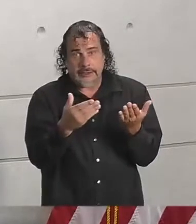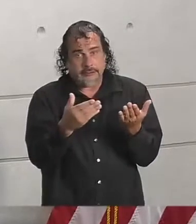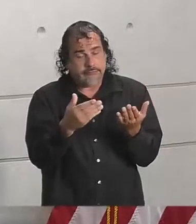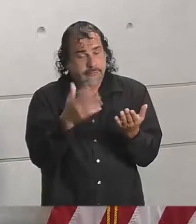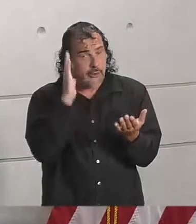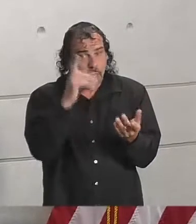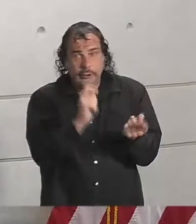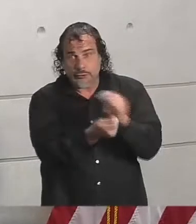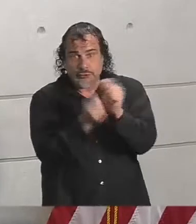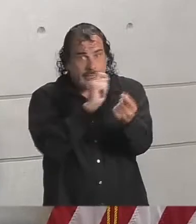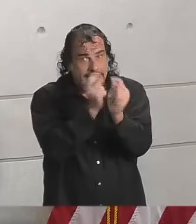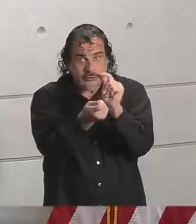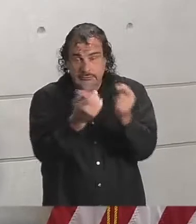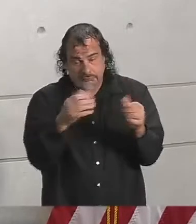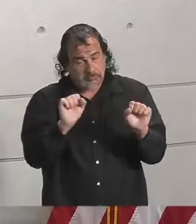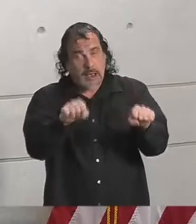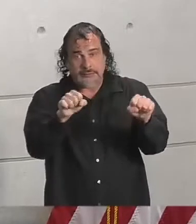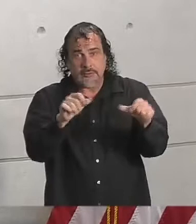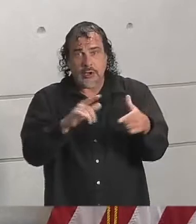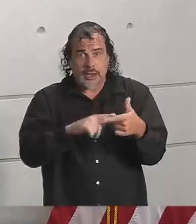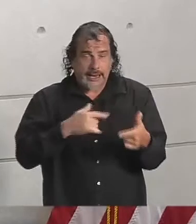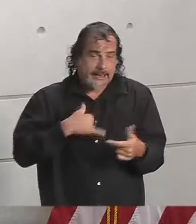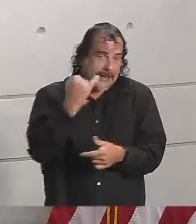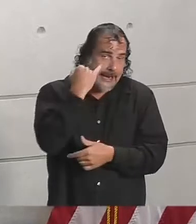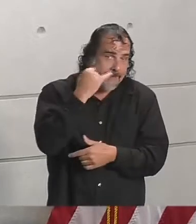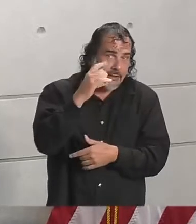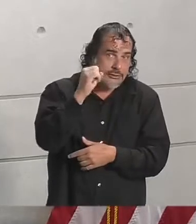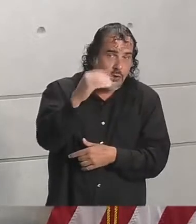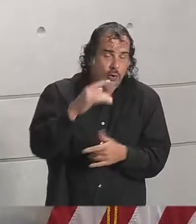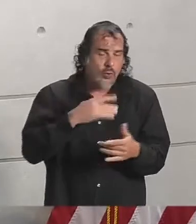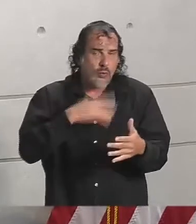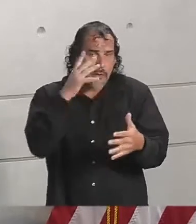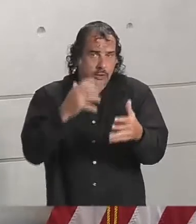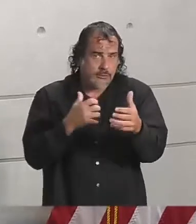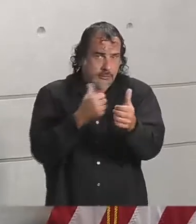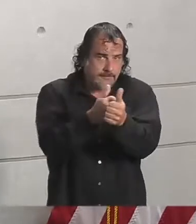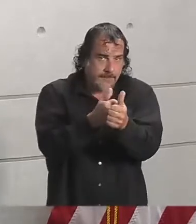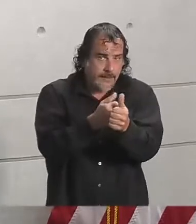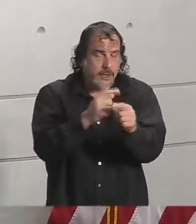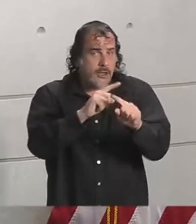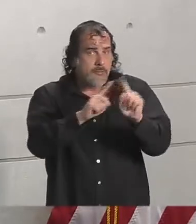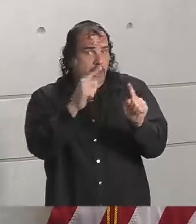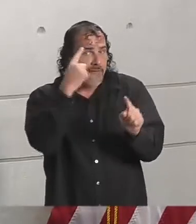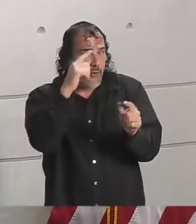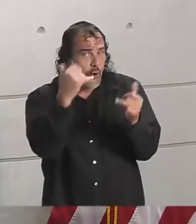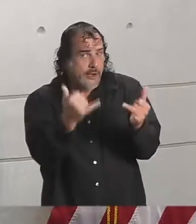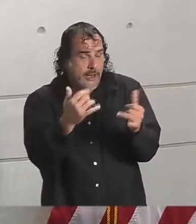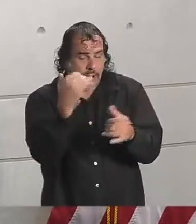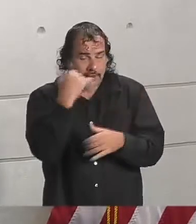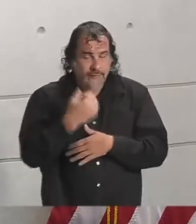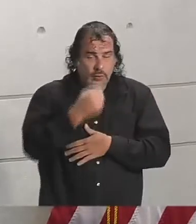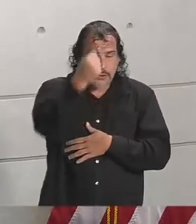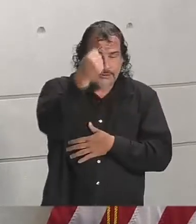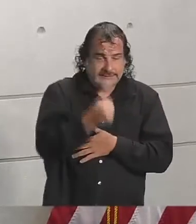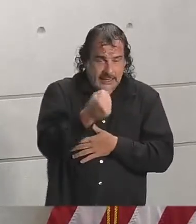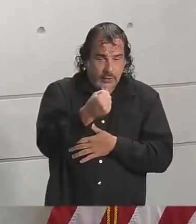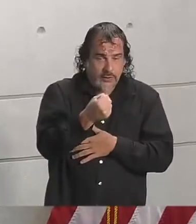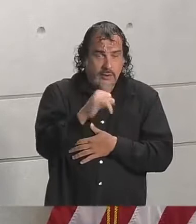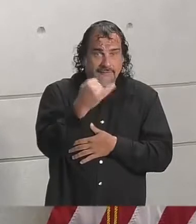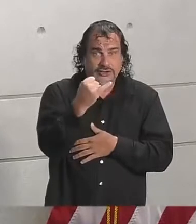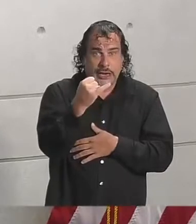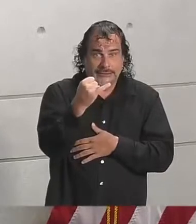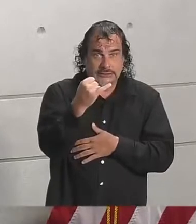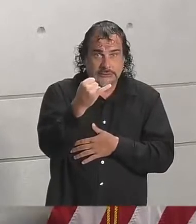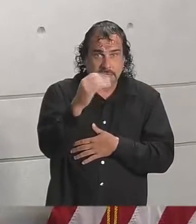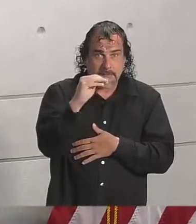do, we will continue to update you, the public. But, for now, if you are south of Jackson,